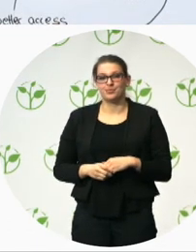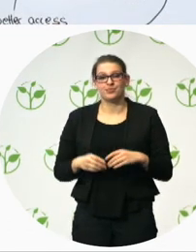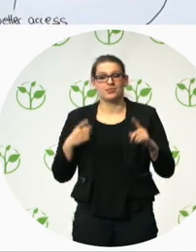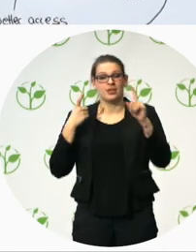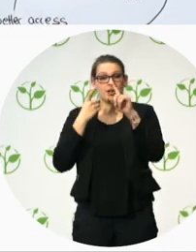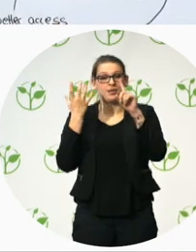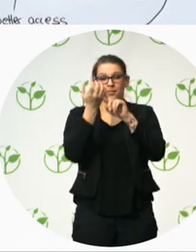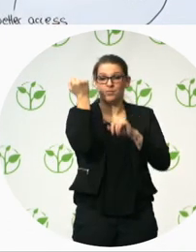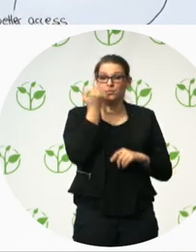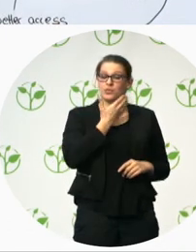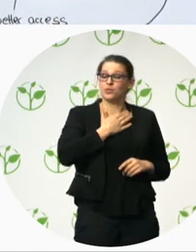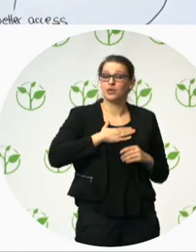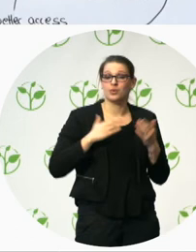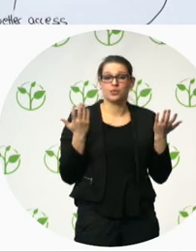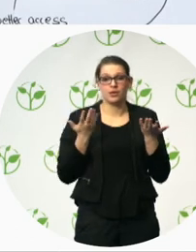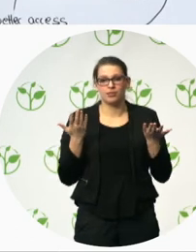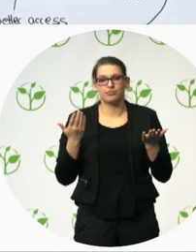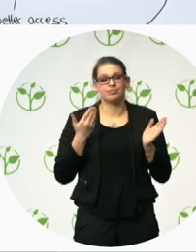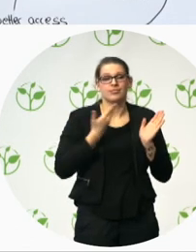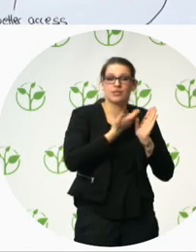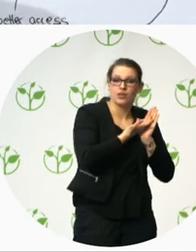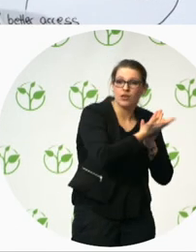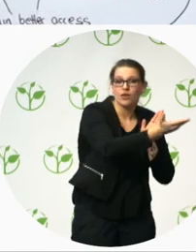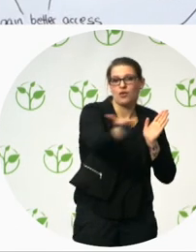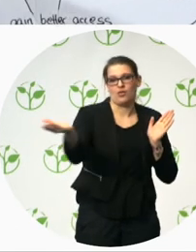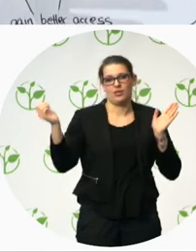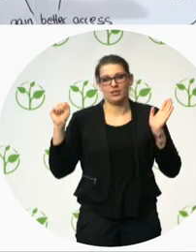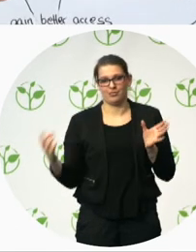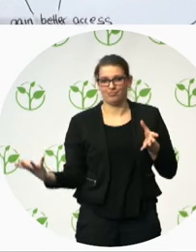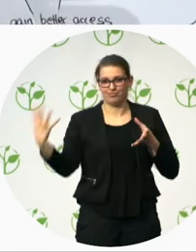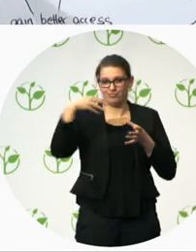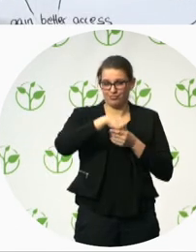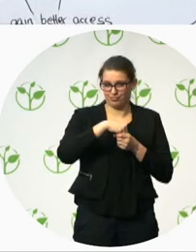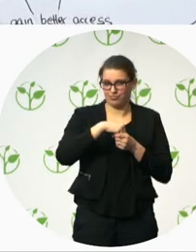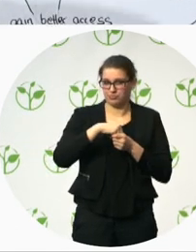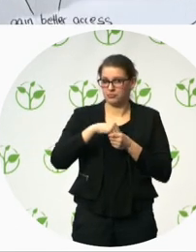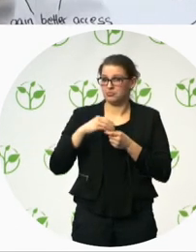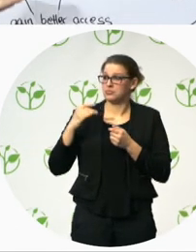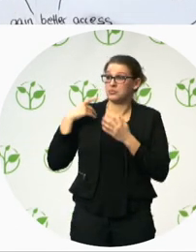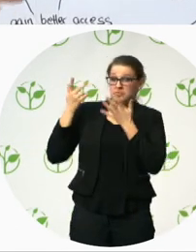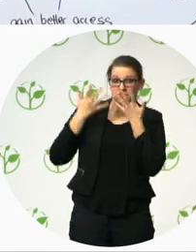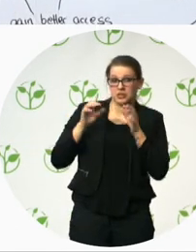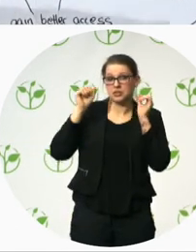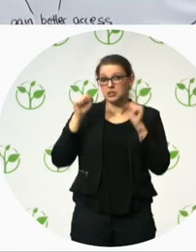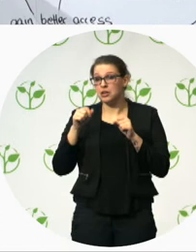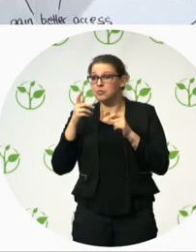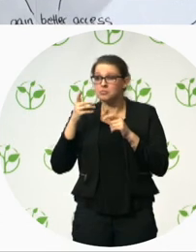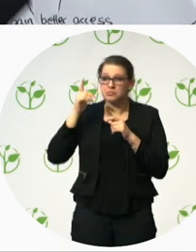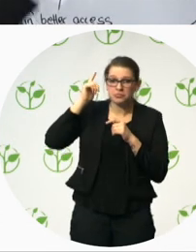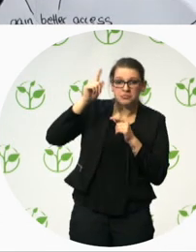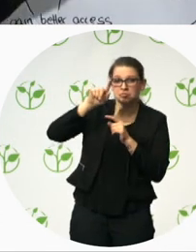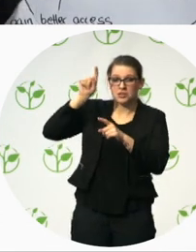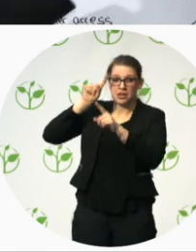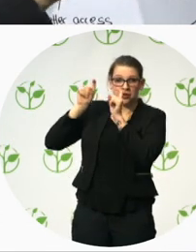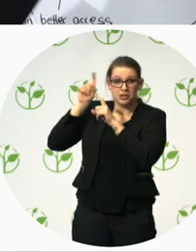these issues. And in the questions asked later on, even within the bathrooms and the aisles and all